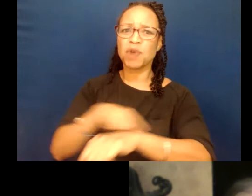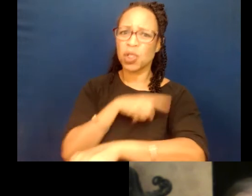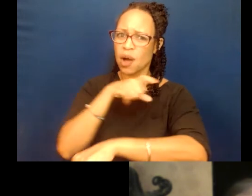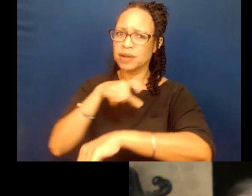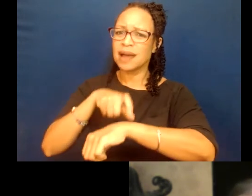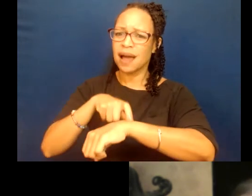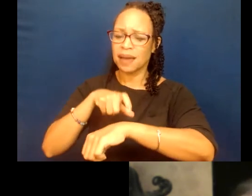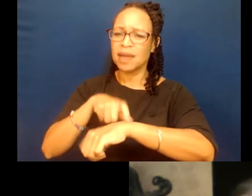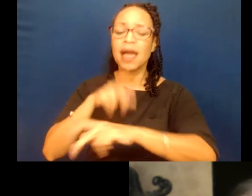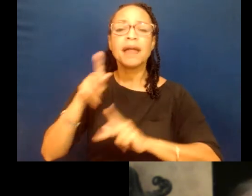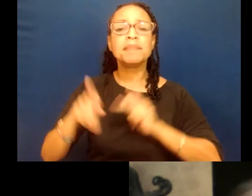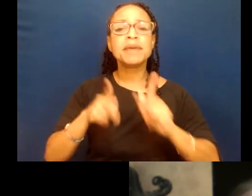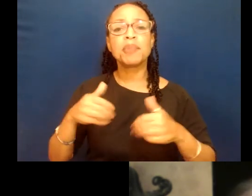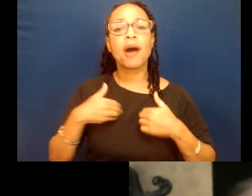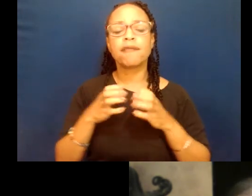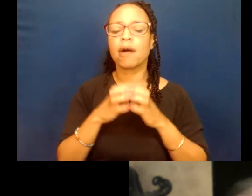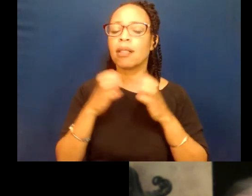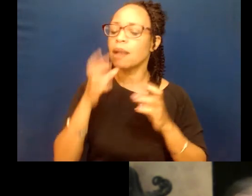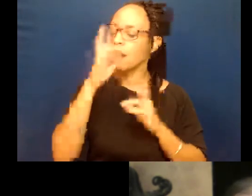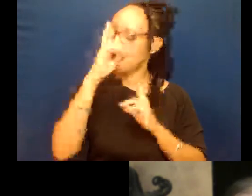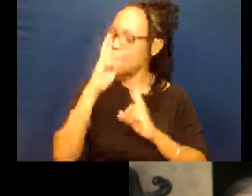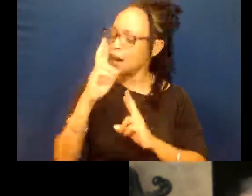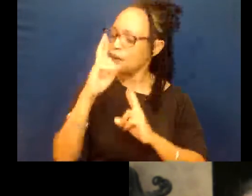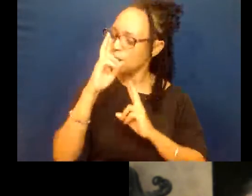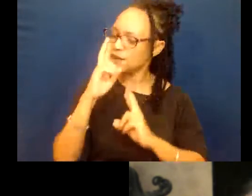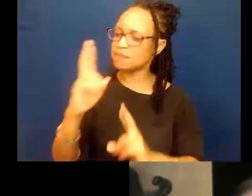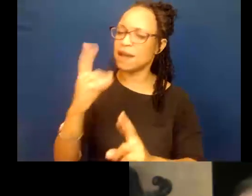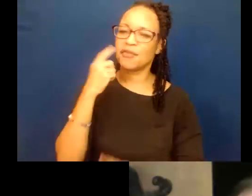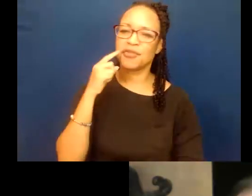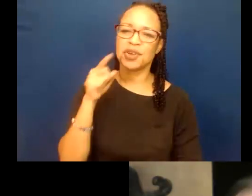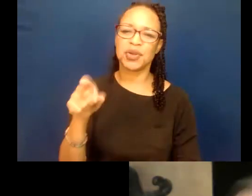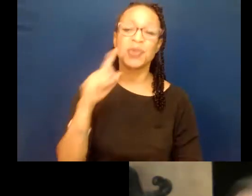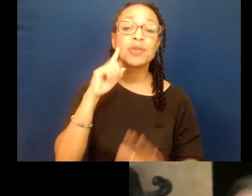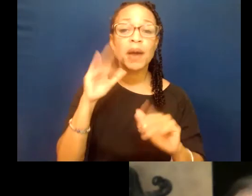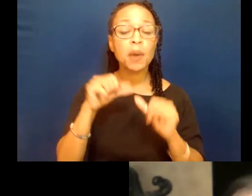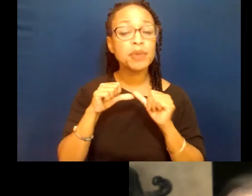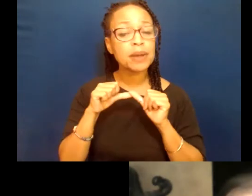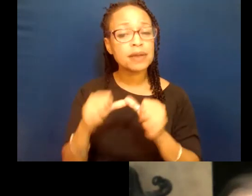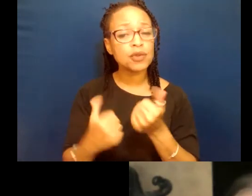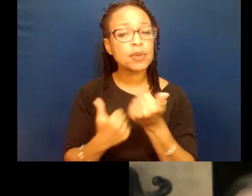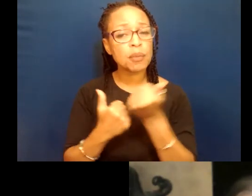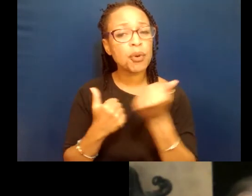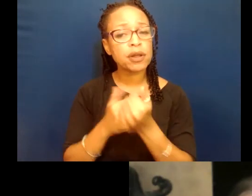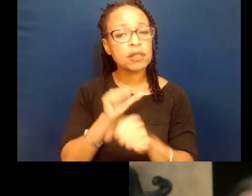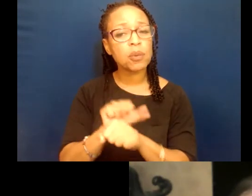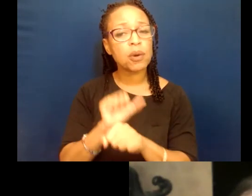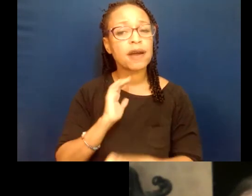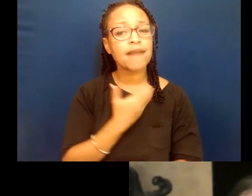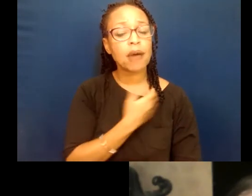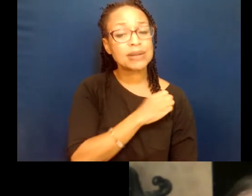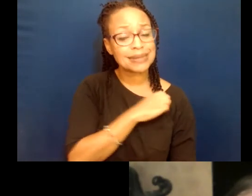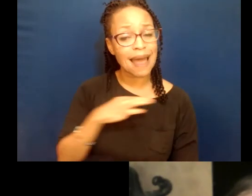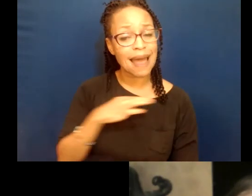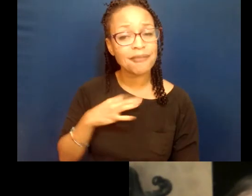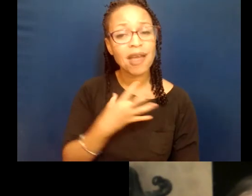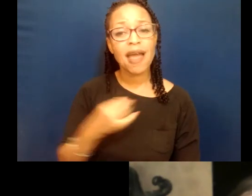people have a lot of respect for you. And so I hope that you continue supporting the work of our staff and all